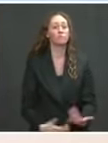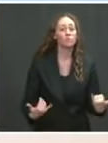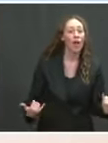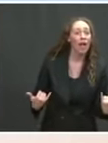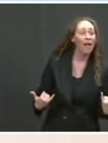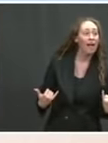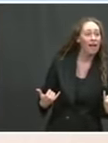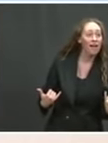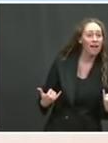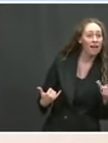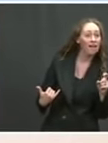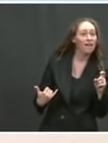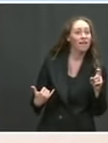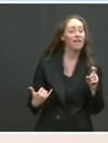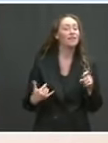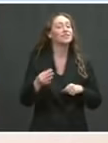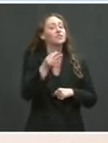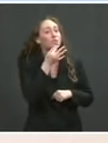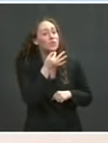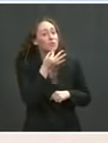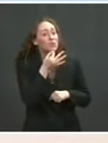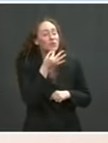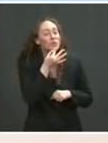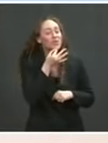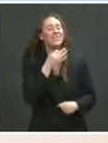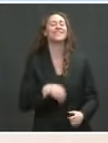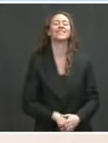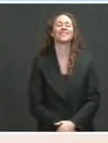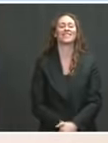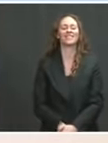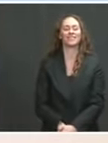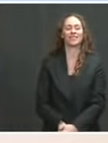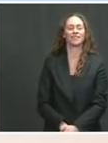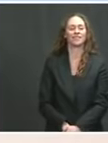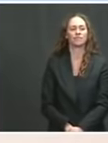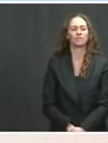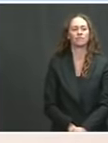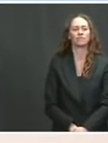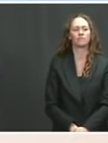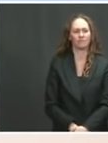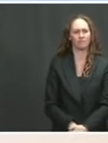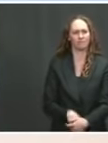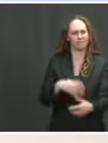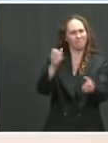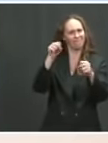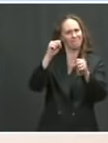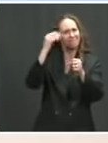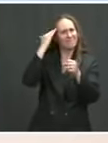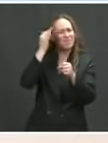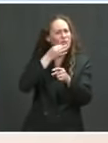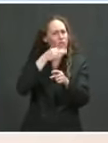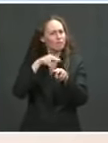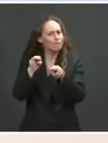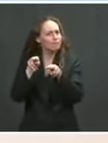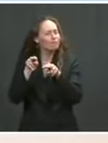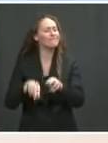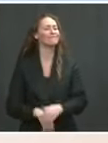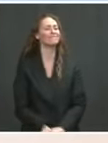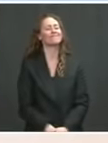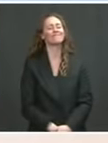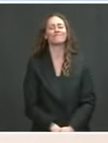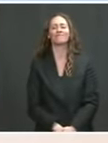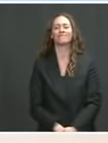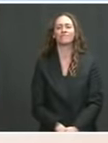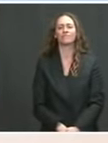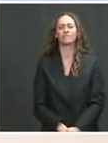Soon. So I would say stay tuned. Stay at your computer. One last thing on that. It used to at least be the policy that the